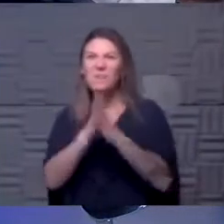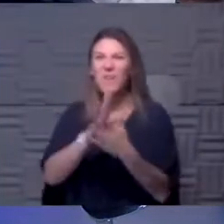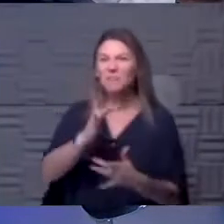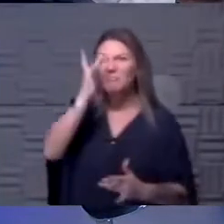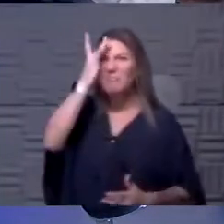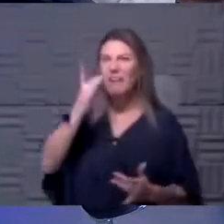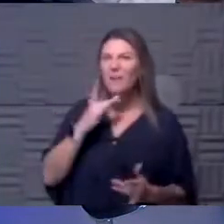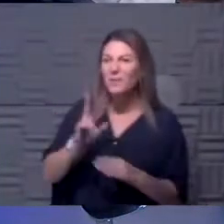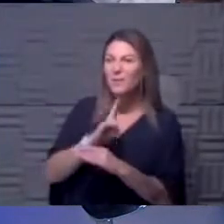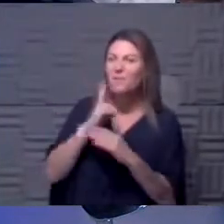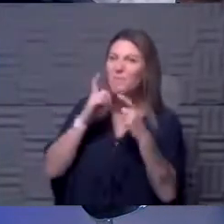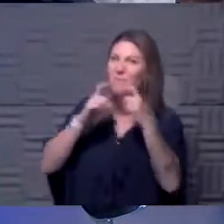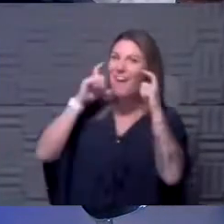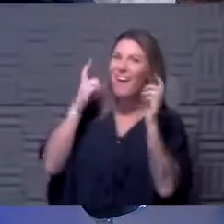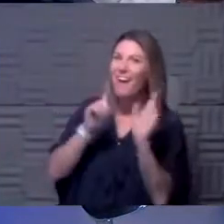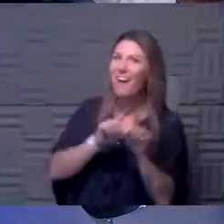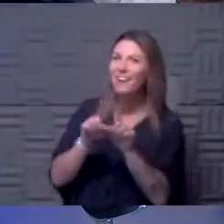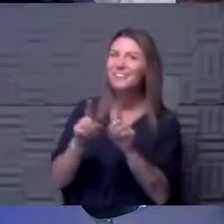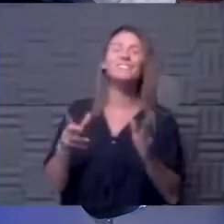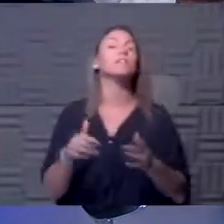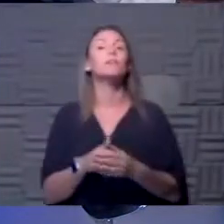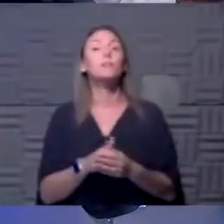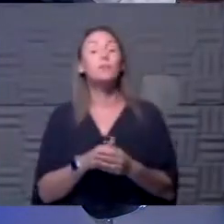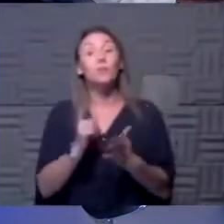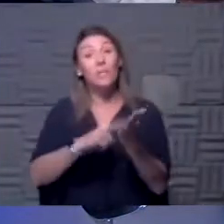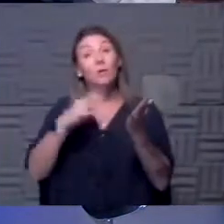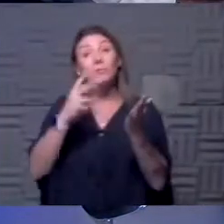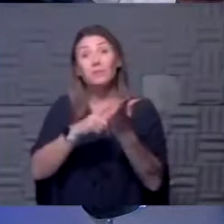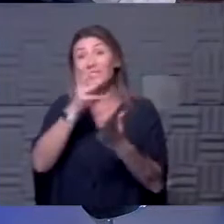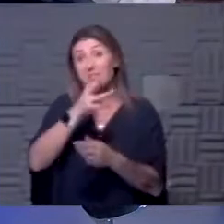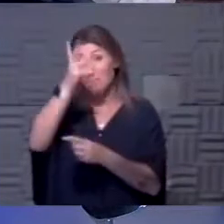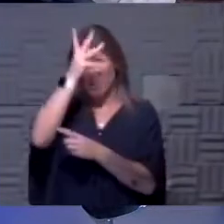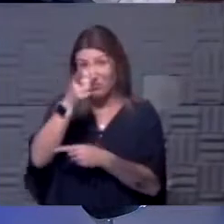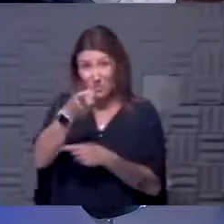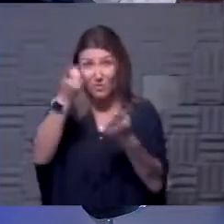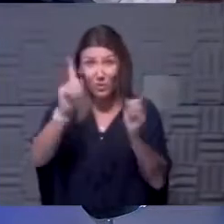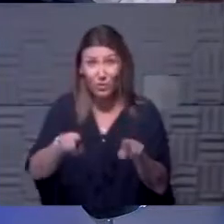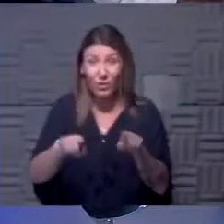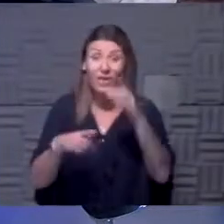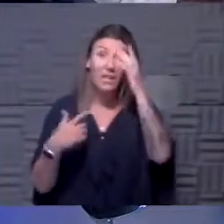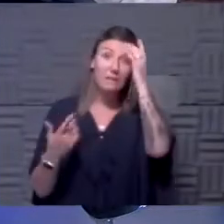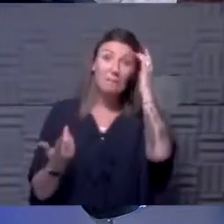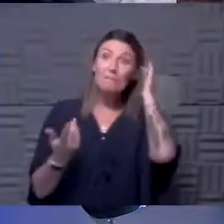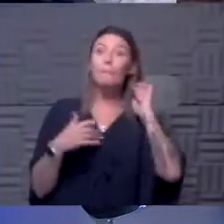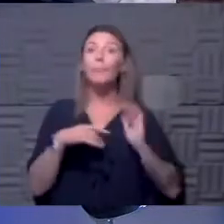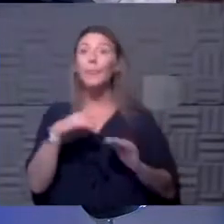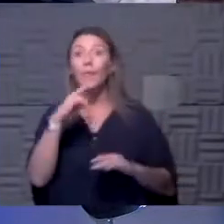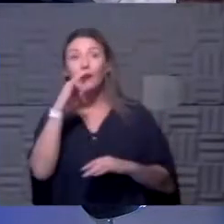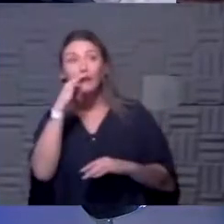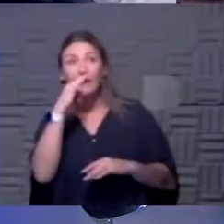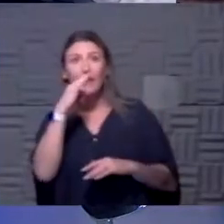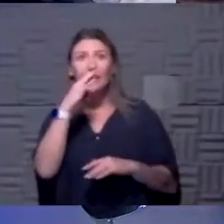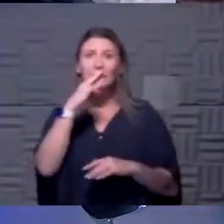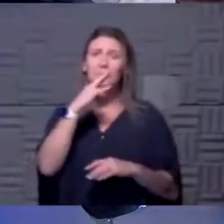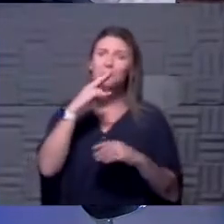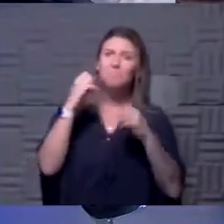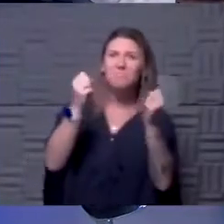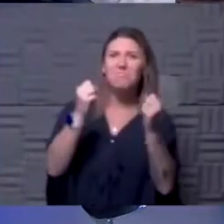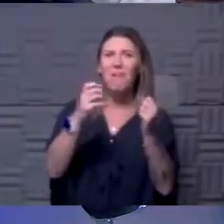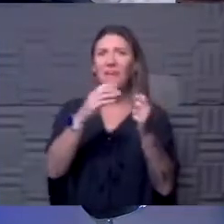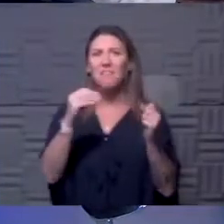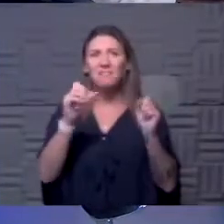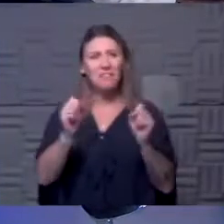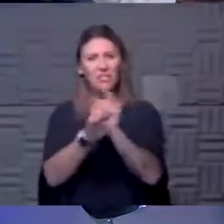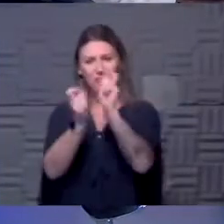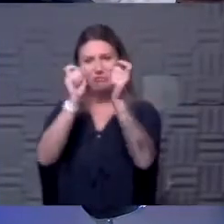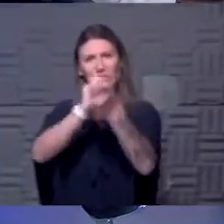my mask too. And I think it's, sometimes it's just the parents. And don't, would you agree that, you know, kids are pretty resilient and adaptable?